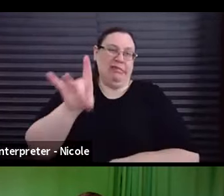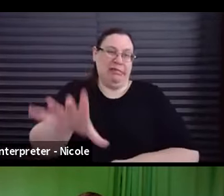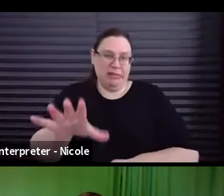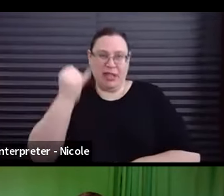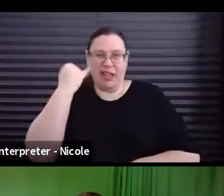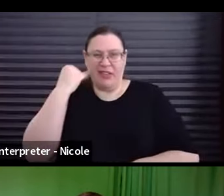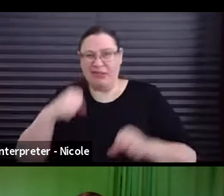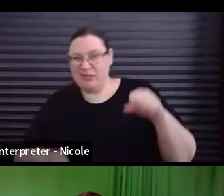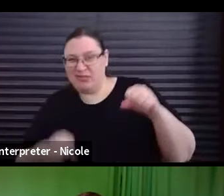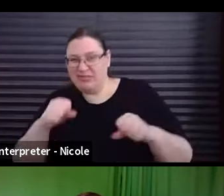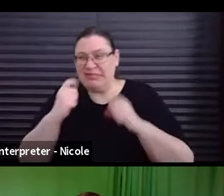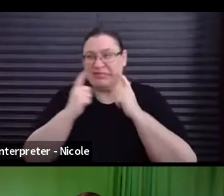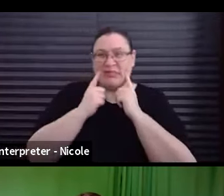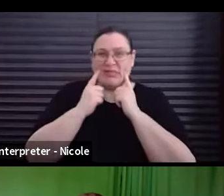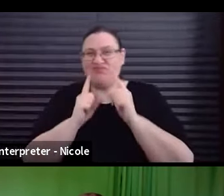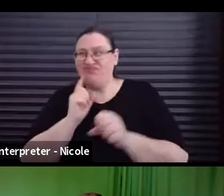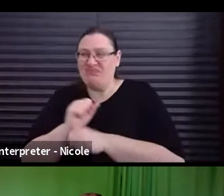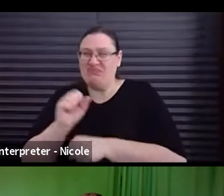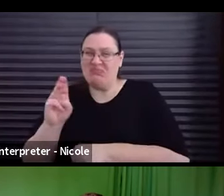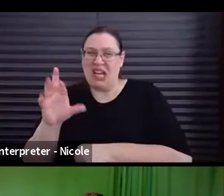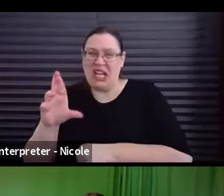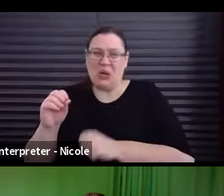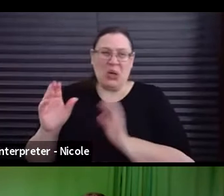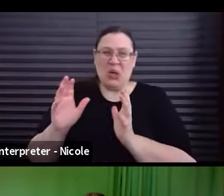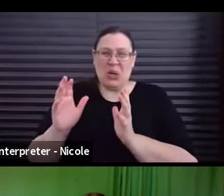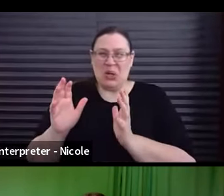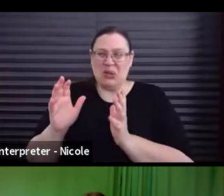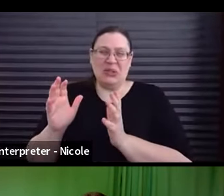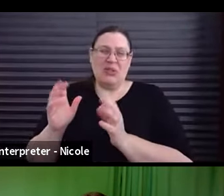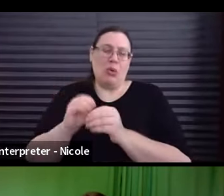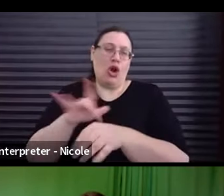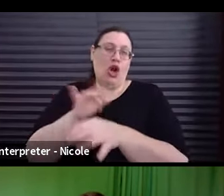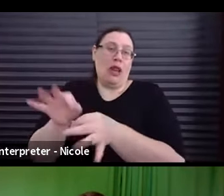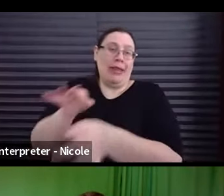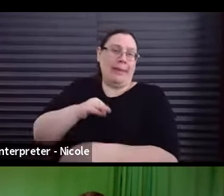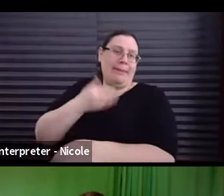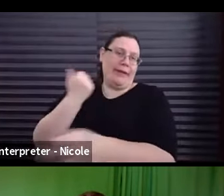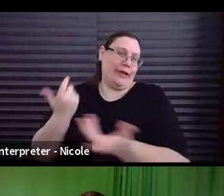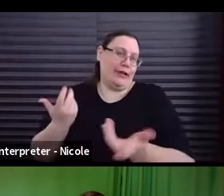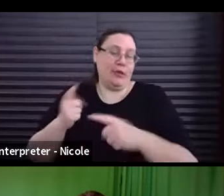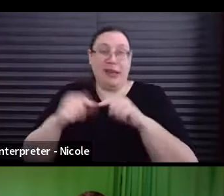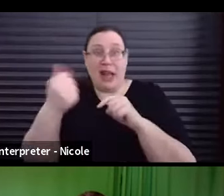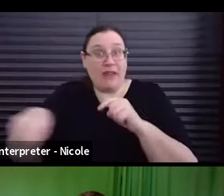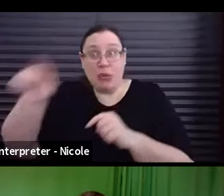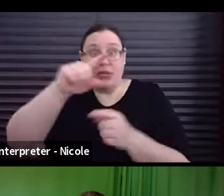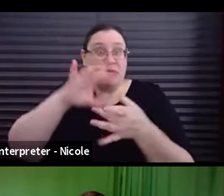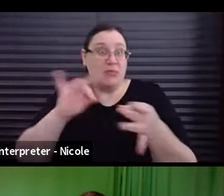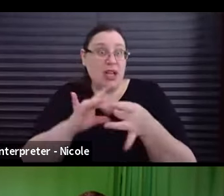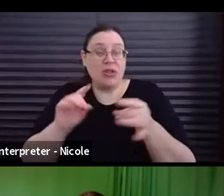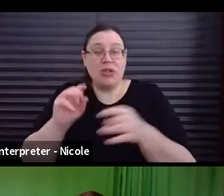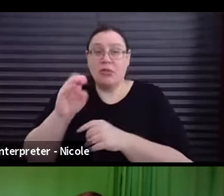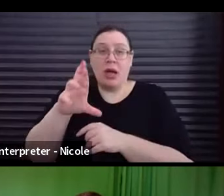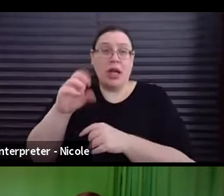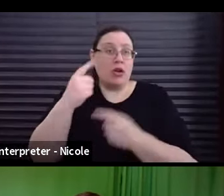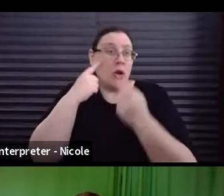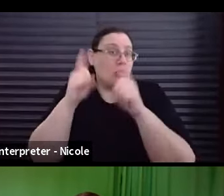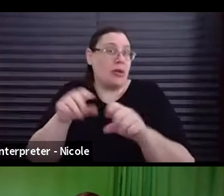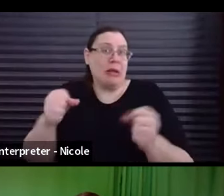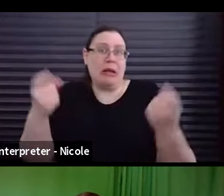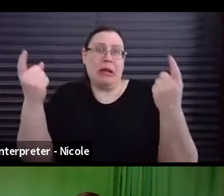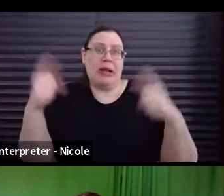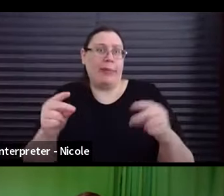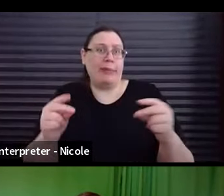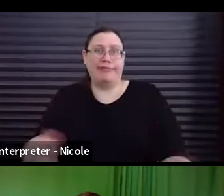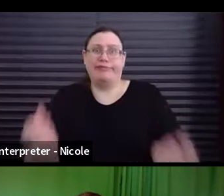if micro is going to work, sooner is better. But, you know, as, as everyone mentioned, you know, the micro agreement is able to be done, I think